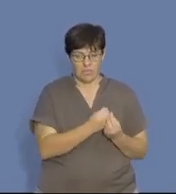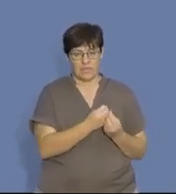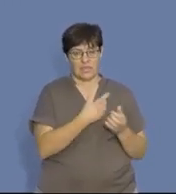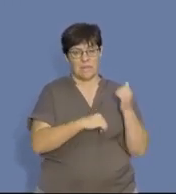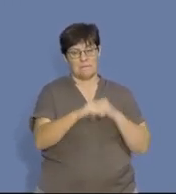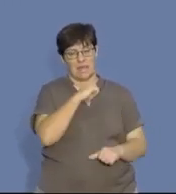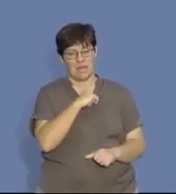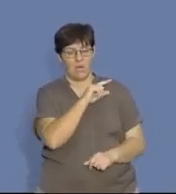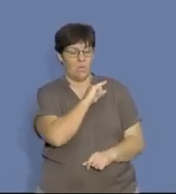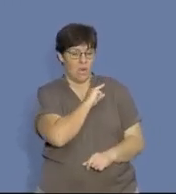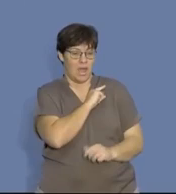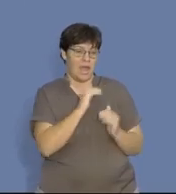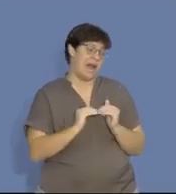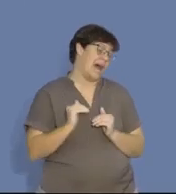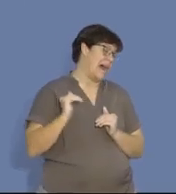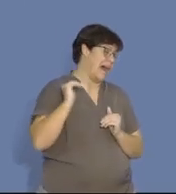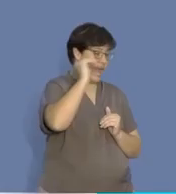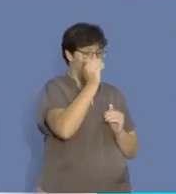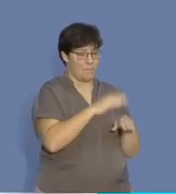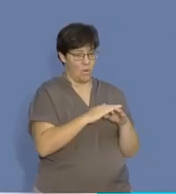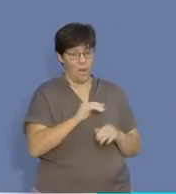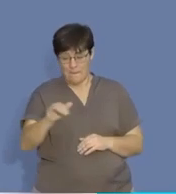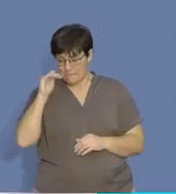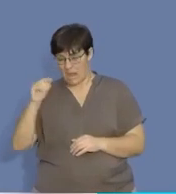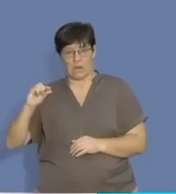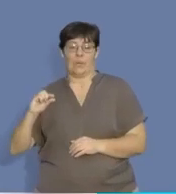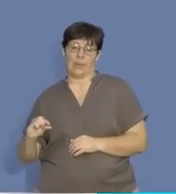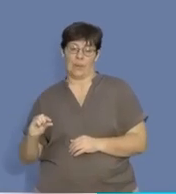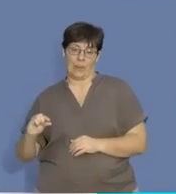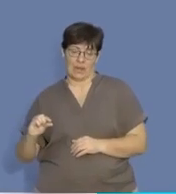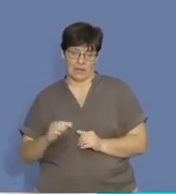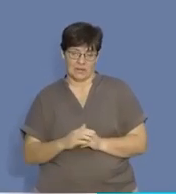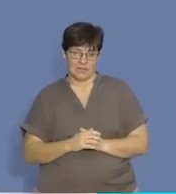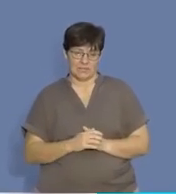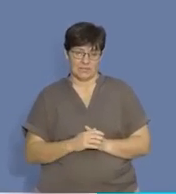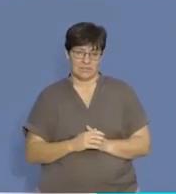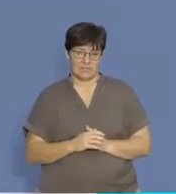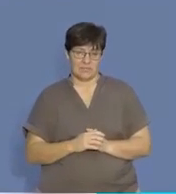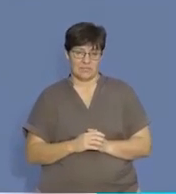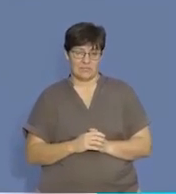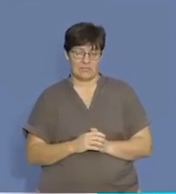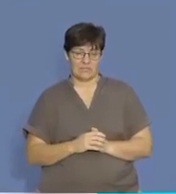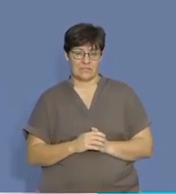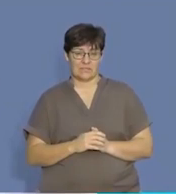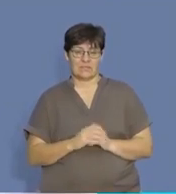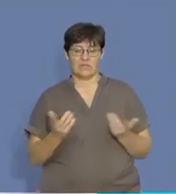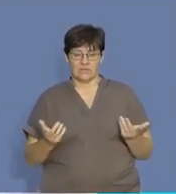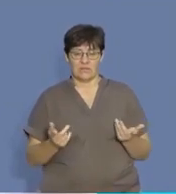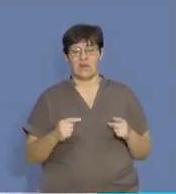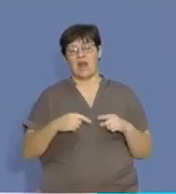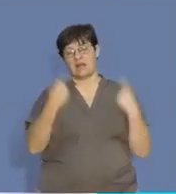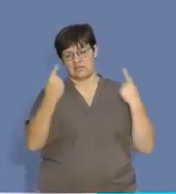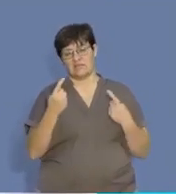with their return because it's much higher than what they would get if they invest their money in a fixed deposit,